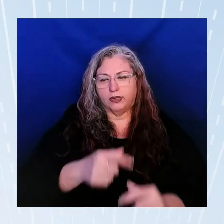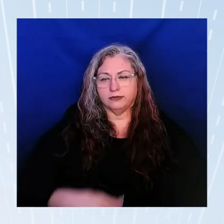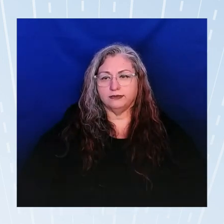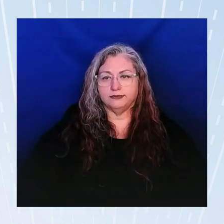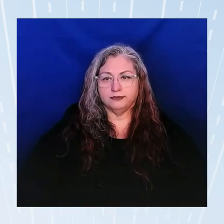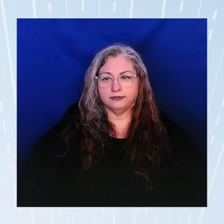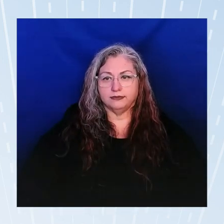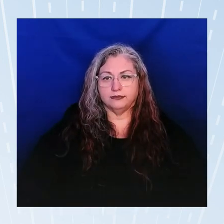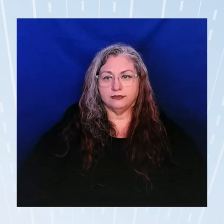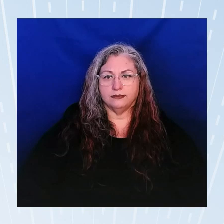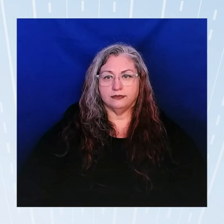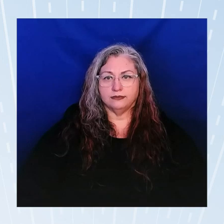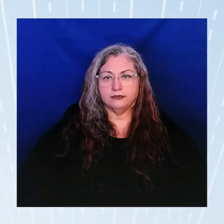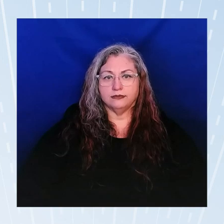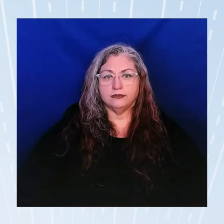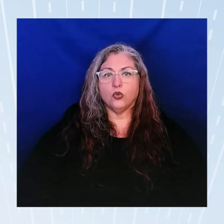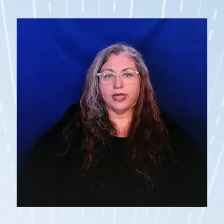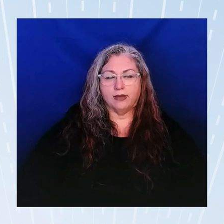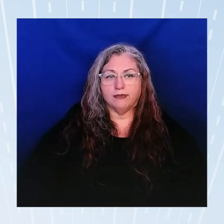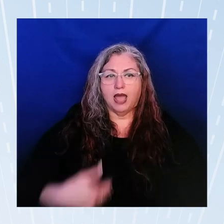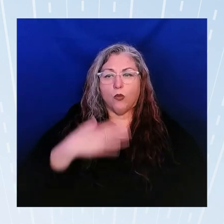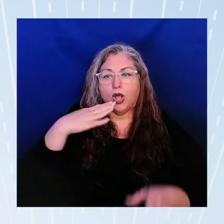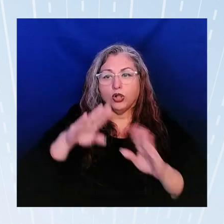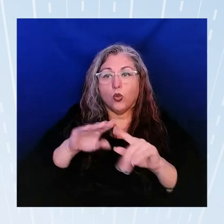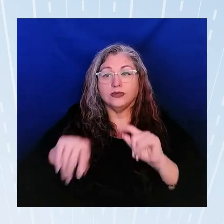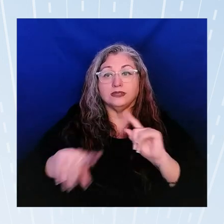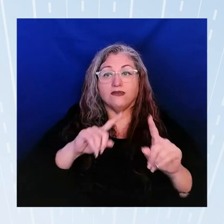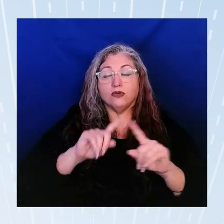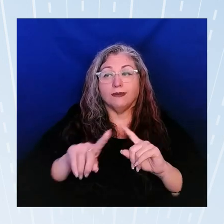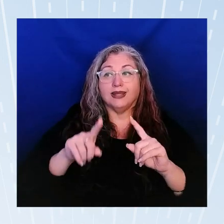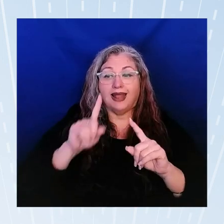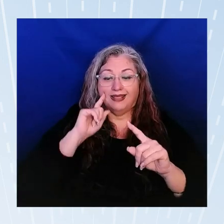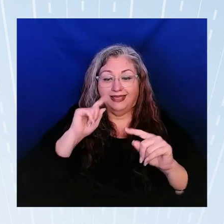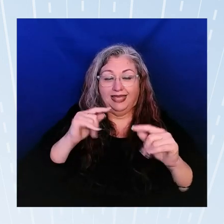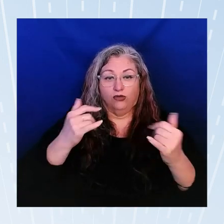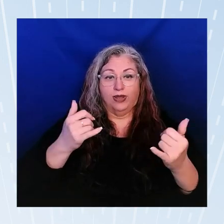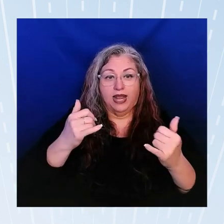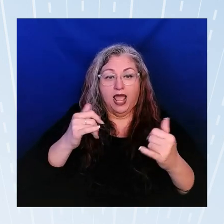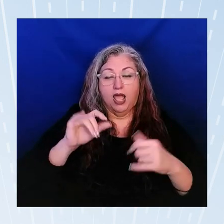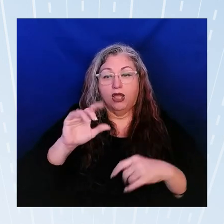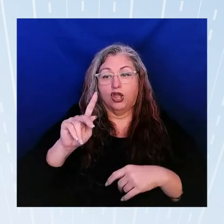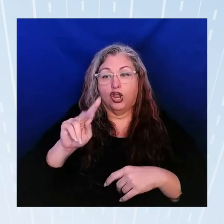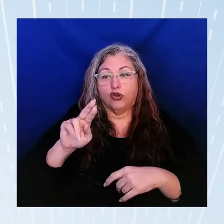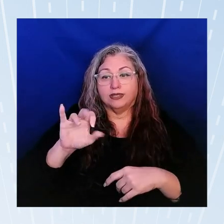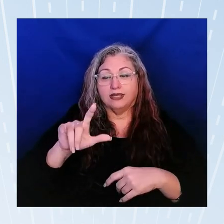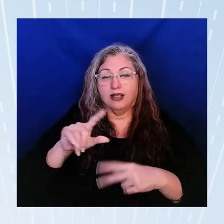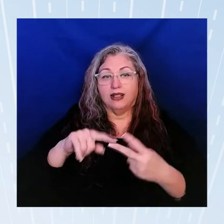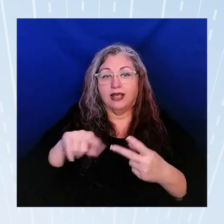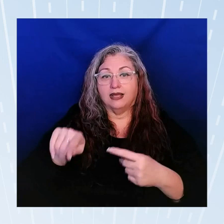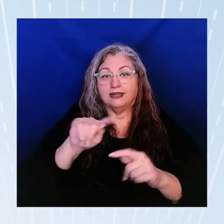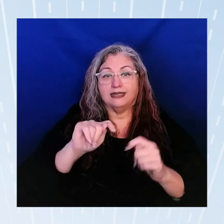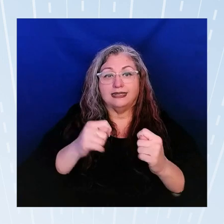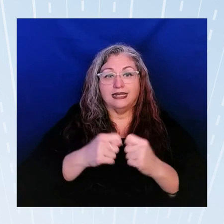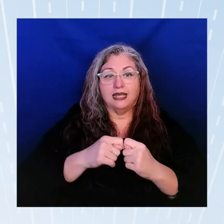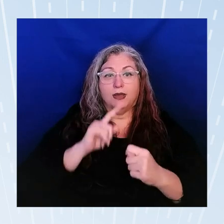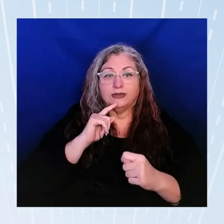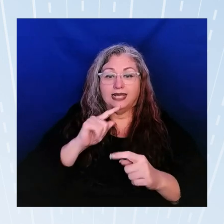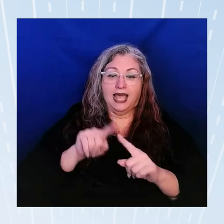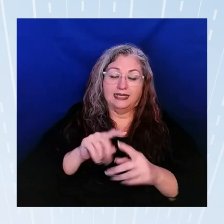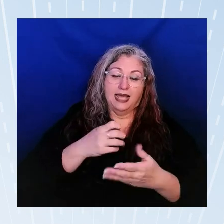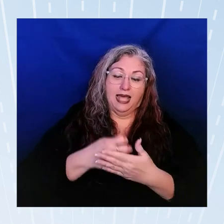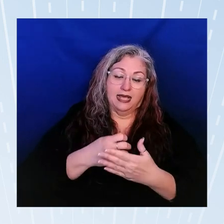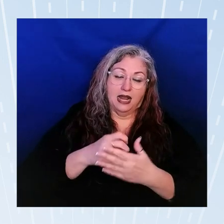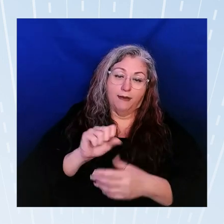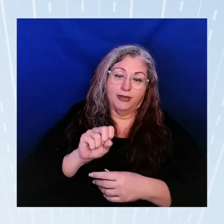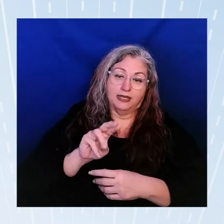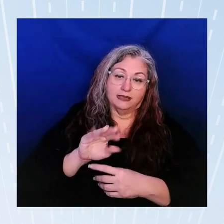so i'm going to close this conversation but i think here um crystal and team i would just say as the economic summits are going